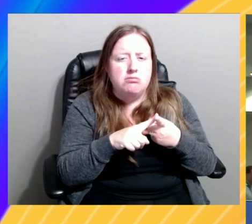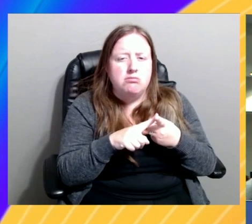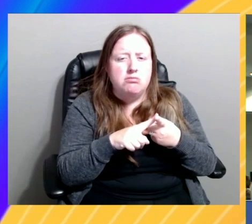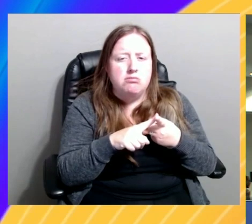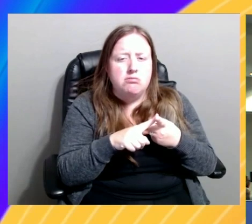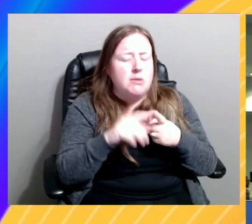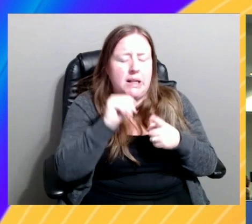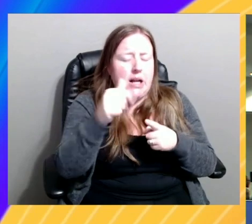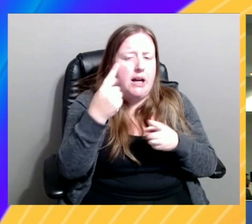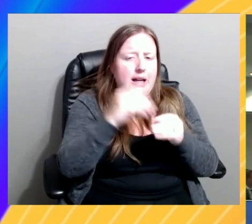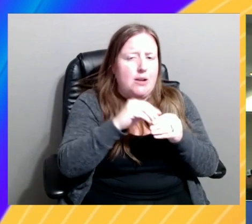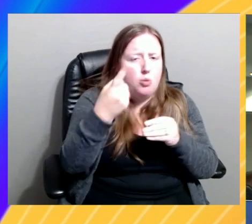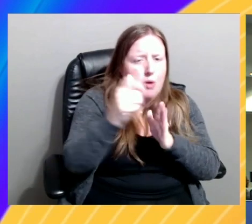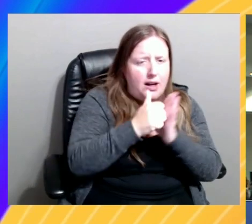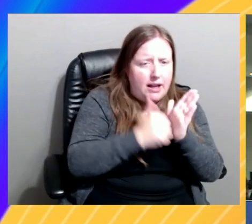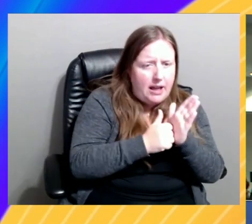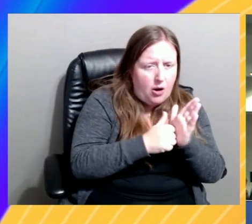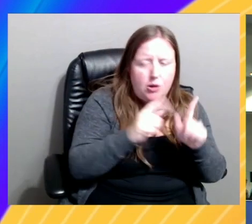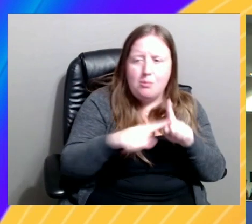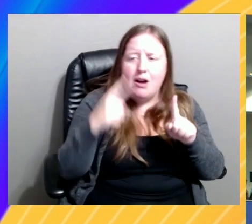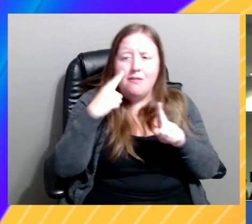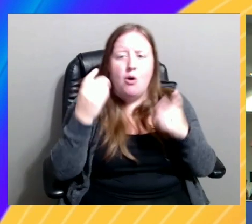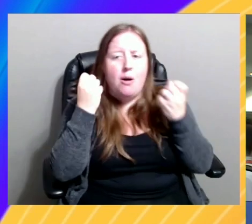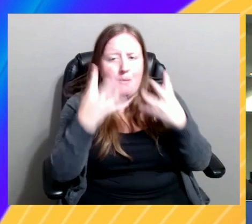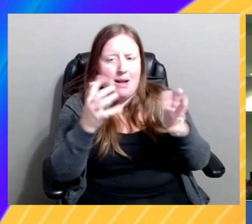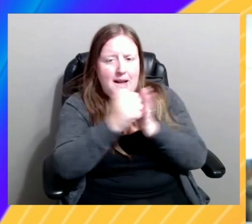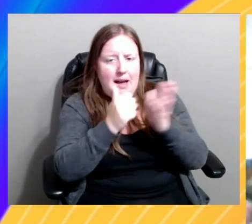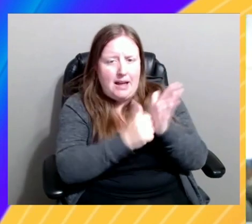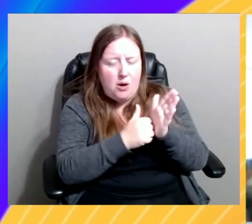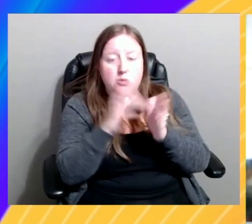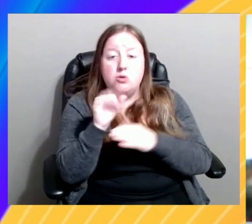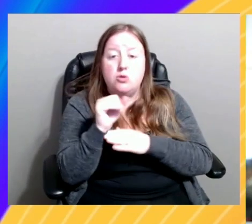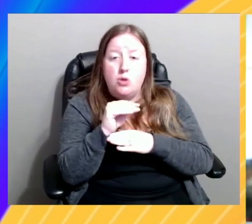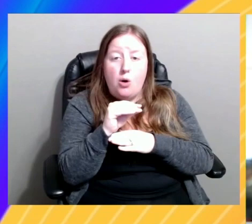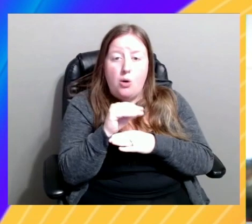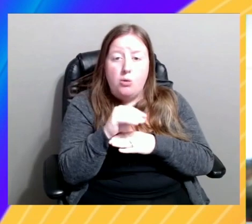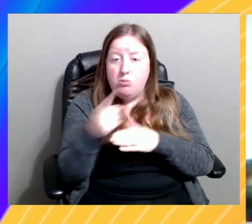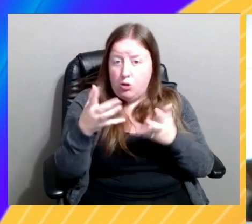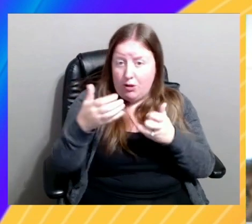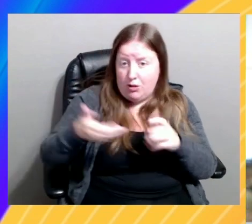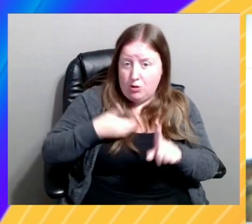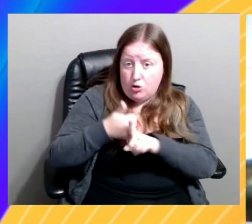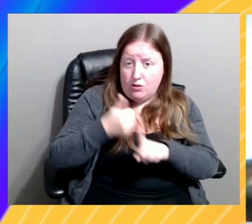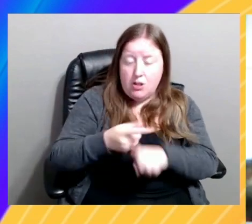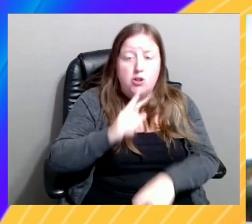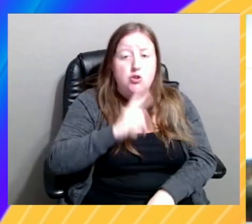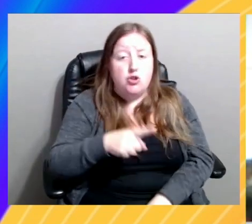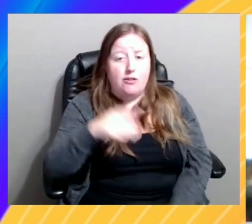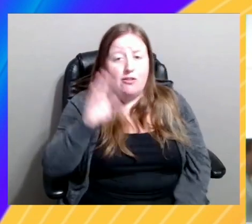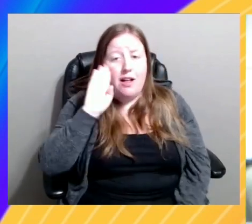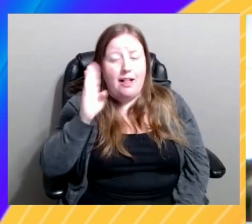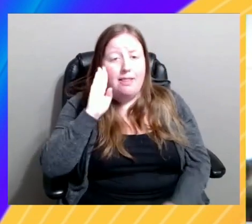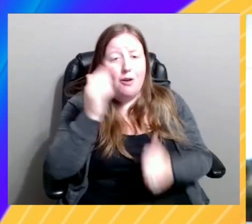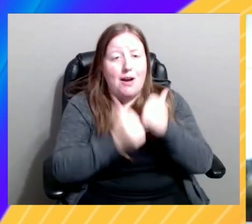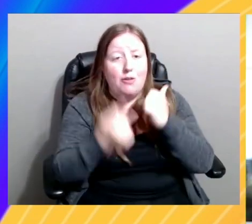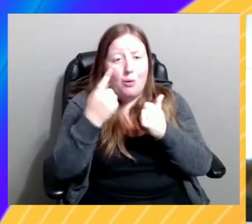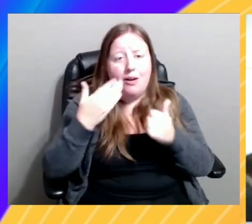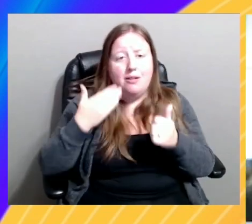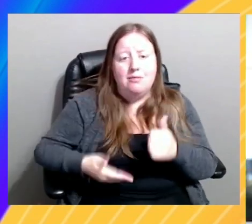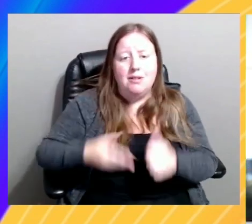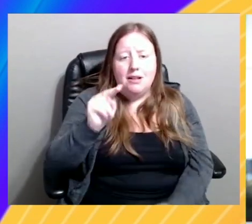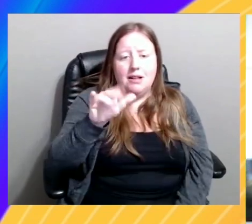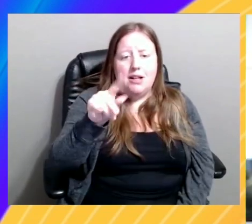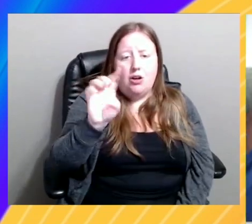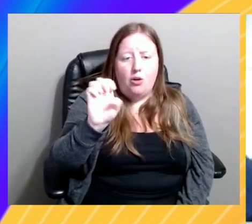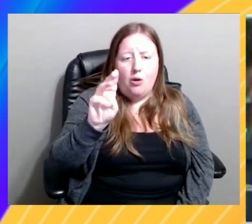one account, but across multiple accounts. So, Nicole, you want to introduce yourself? Absolutely. Hi, everyone. My name is Nicole Murray. I'm a Senior